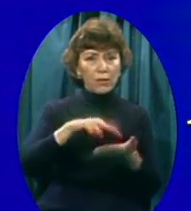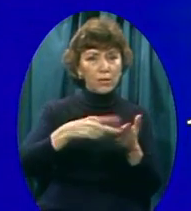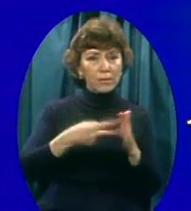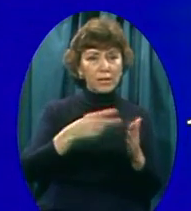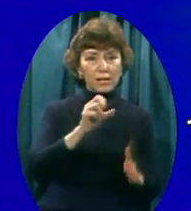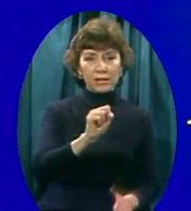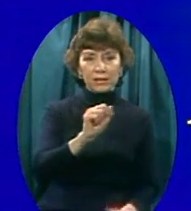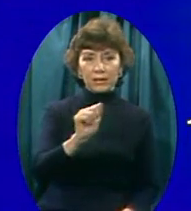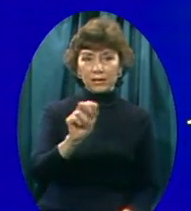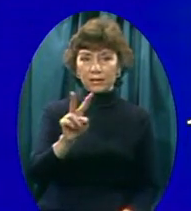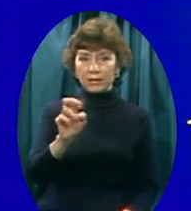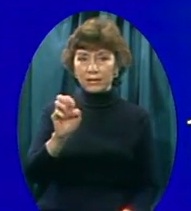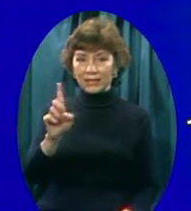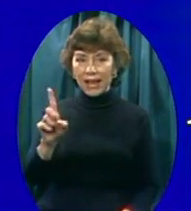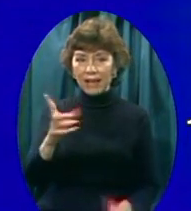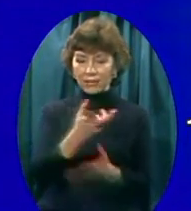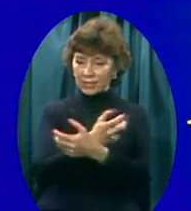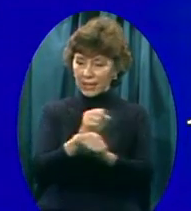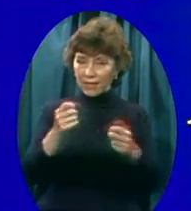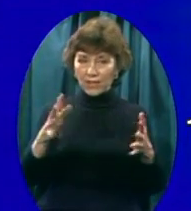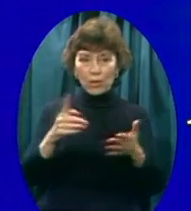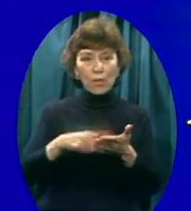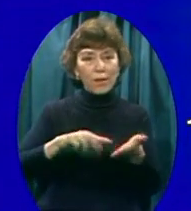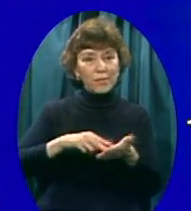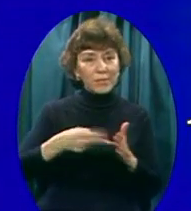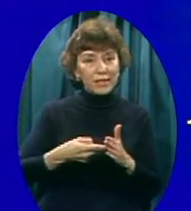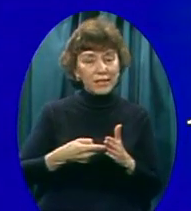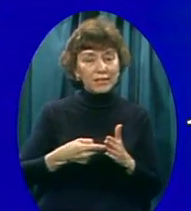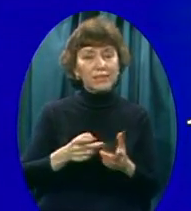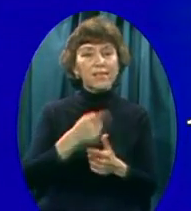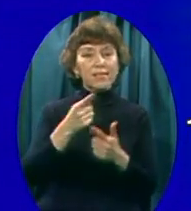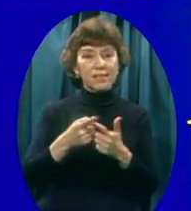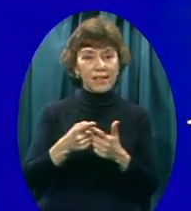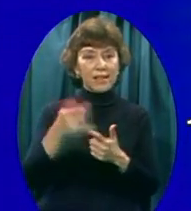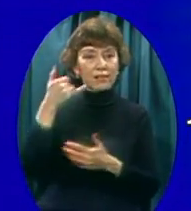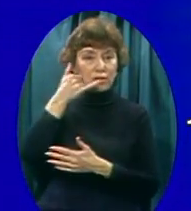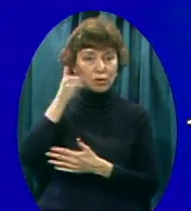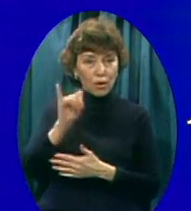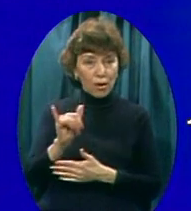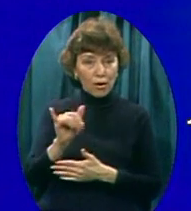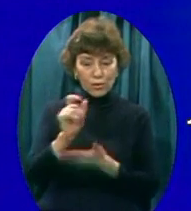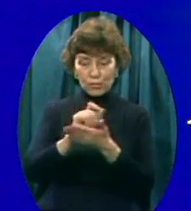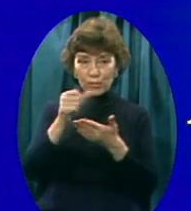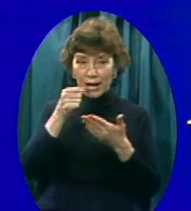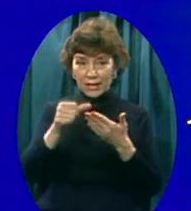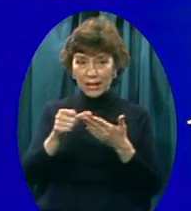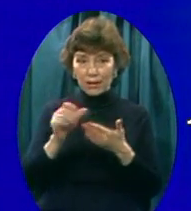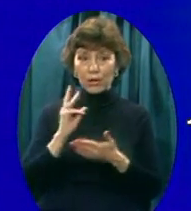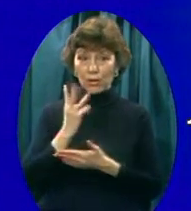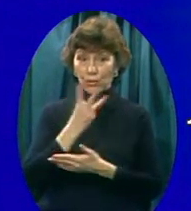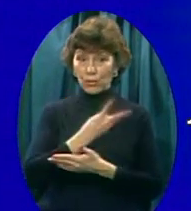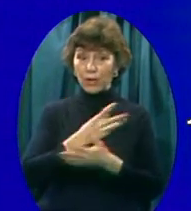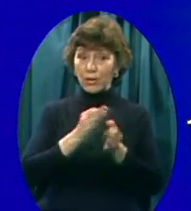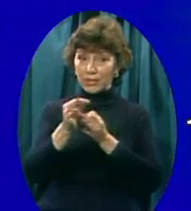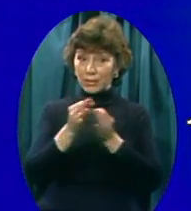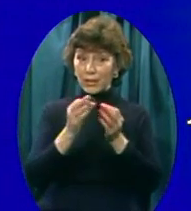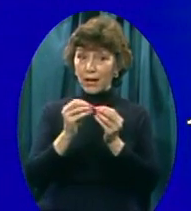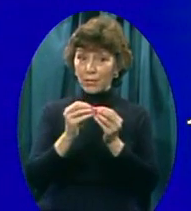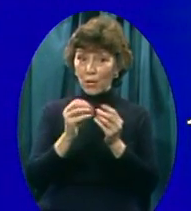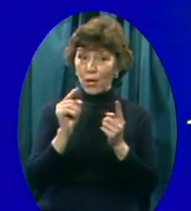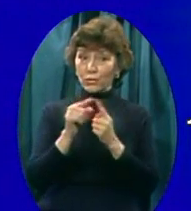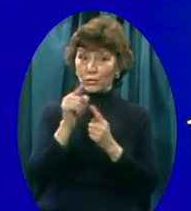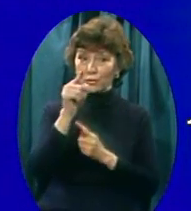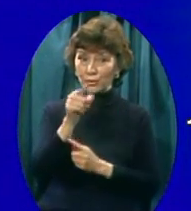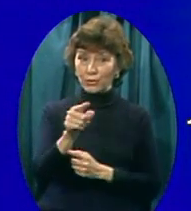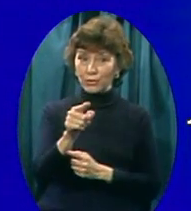expense Brother grooms And other pastors We'll lead you to Christ On the telephone Prayer request Write it to us We'll pray for you By name By need Let us help